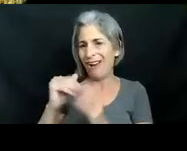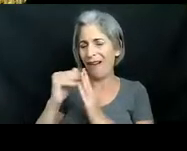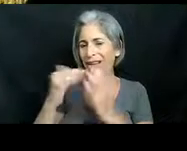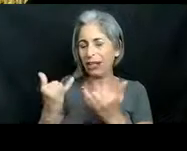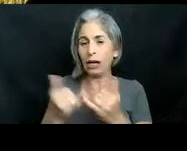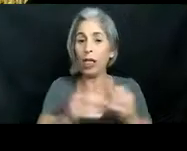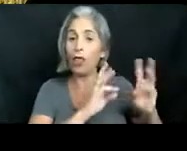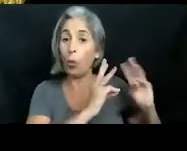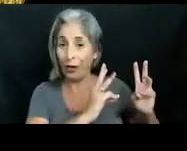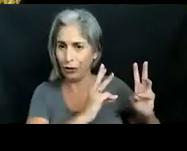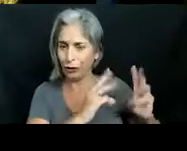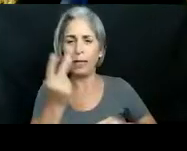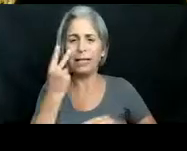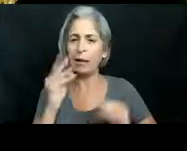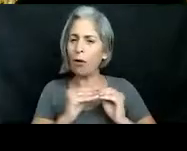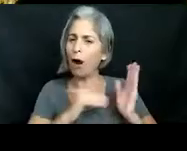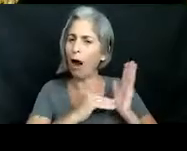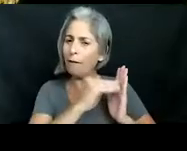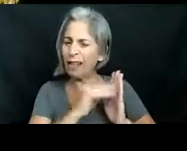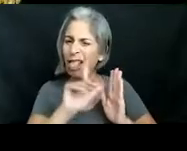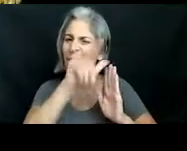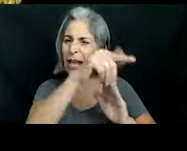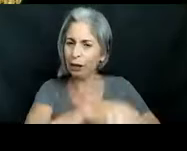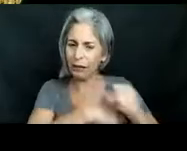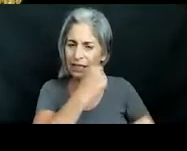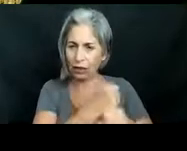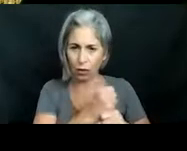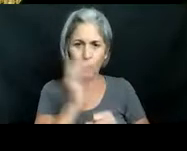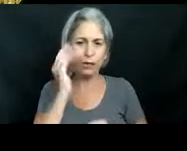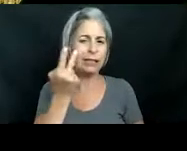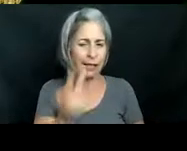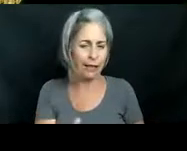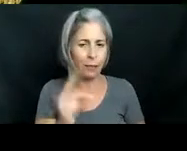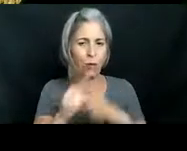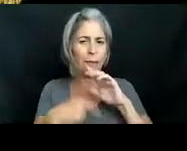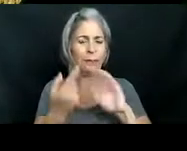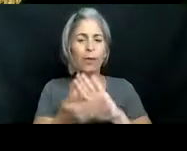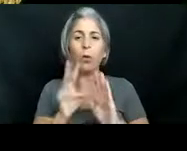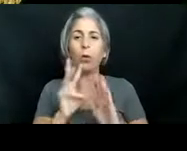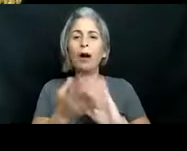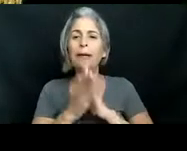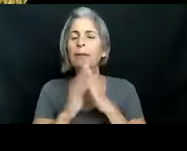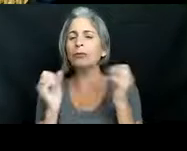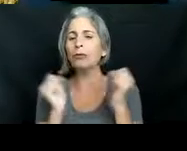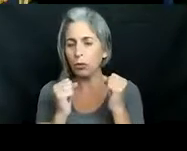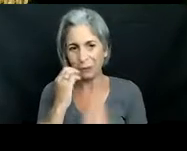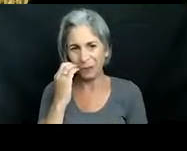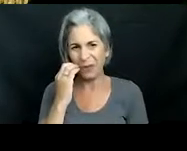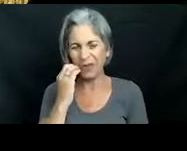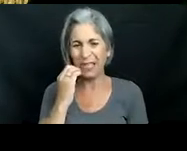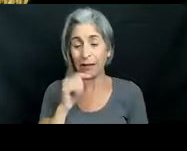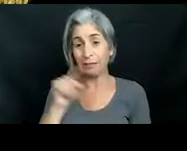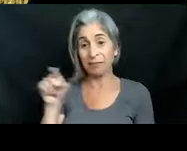species we'll be seeing a lot of those later in the year or earlier this year and then on the bottom right is of course our